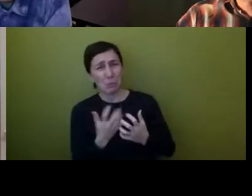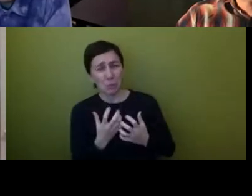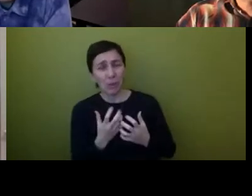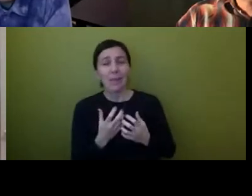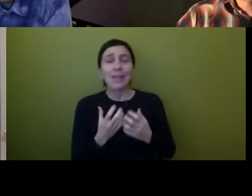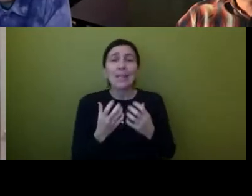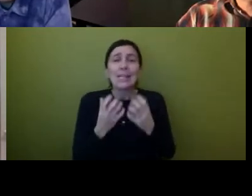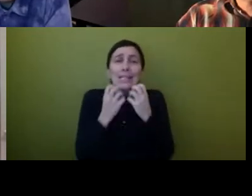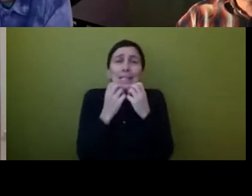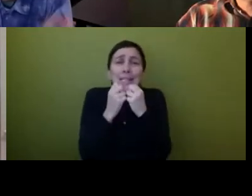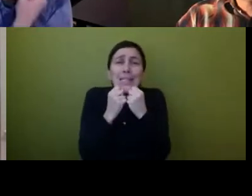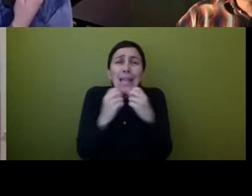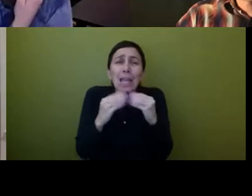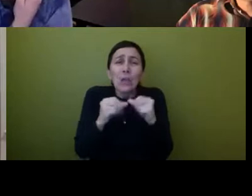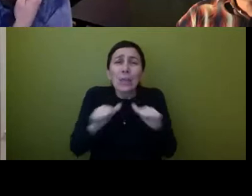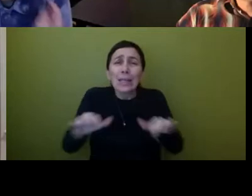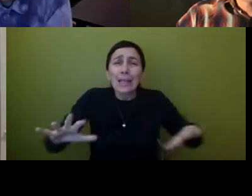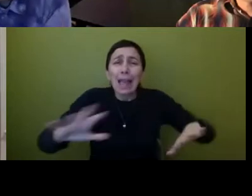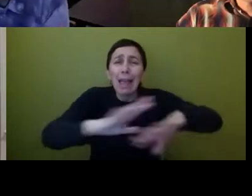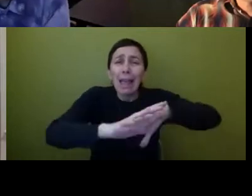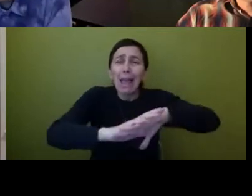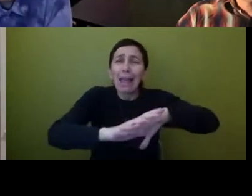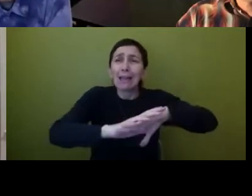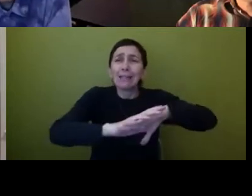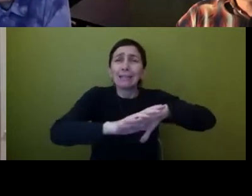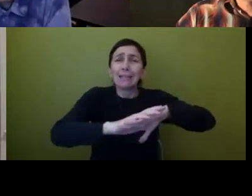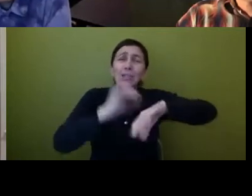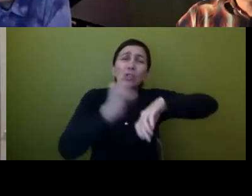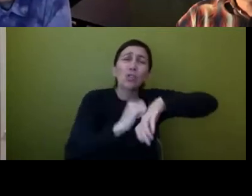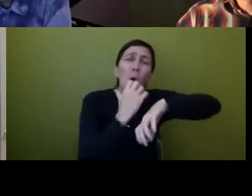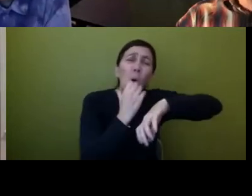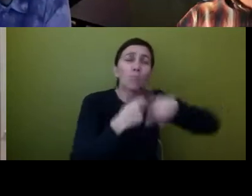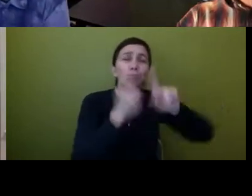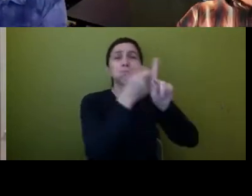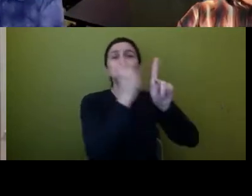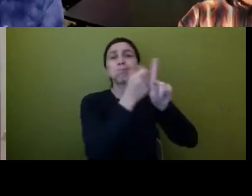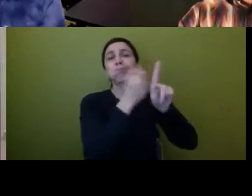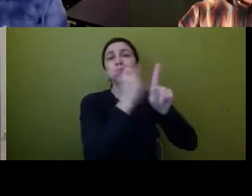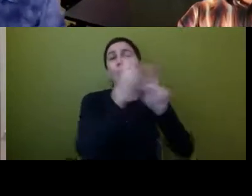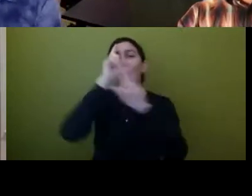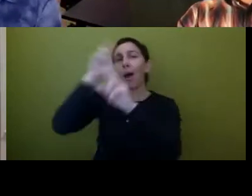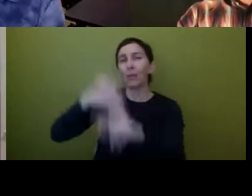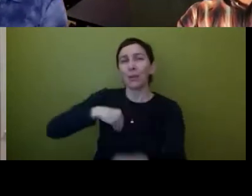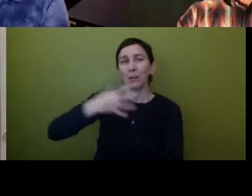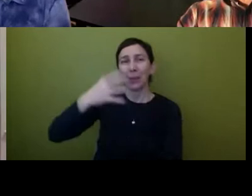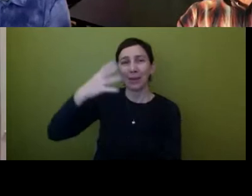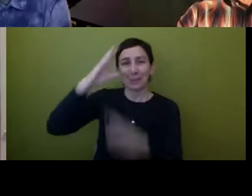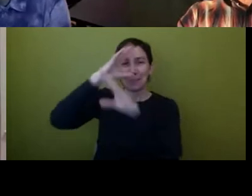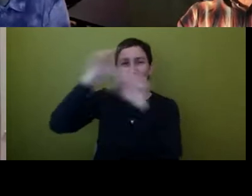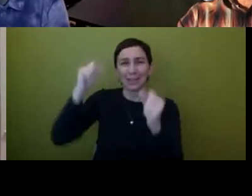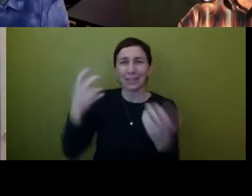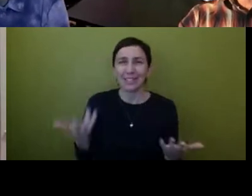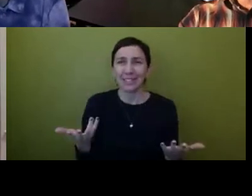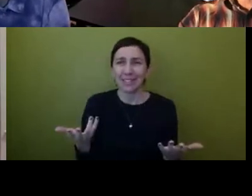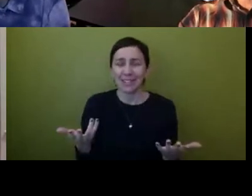land is is dismissed here and you know is is not acknowledged let alone you know and it's